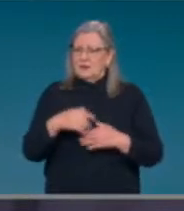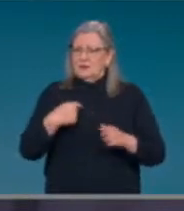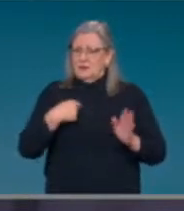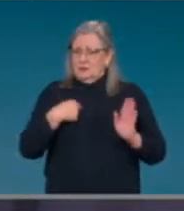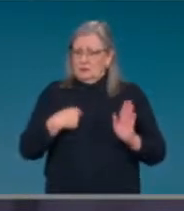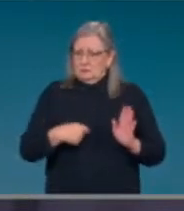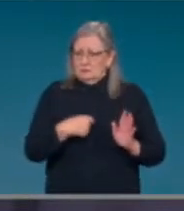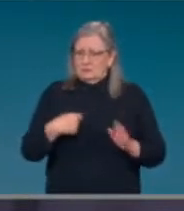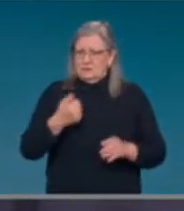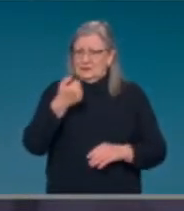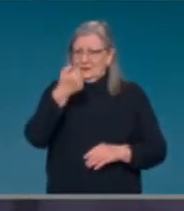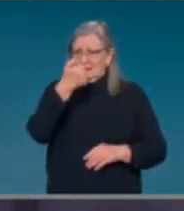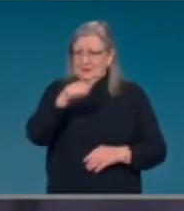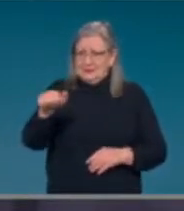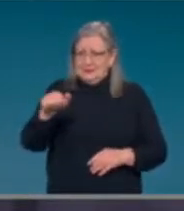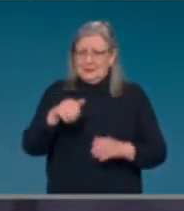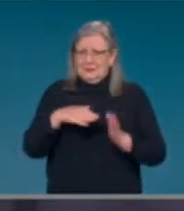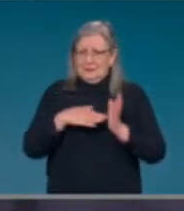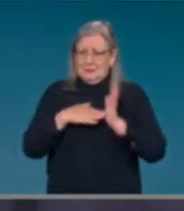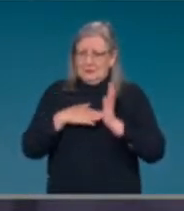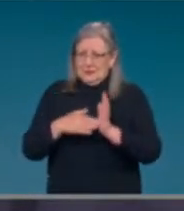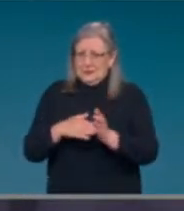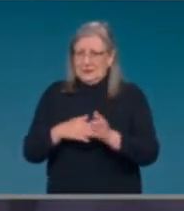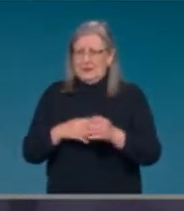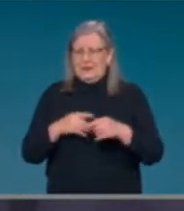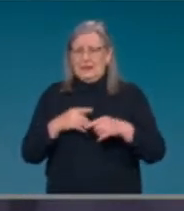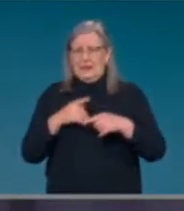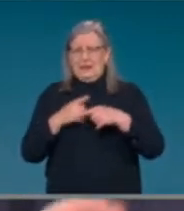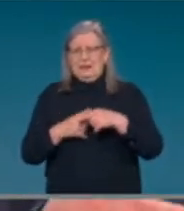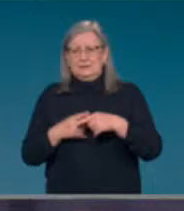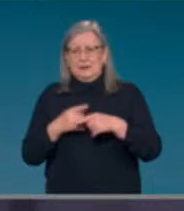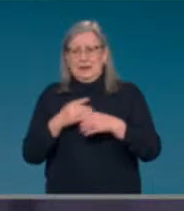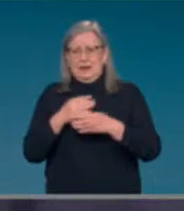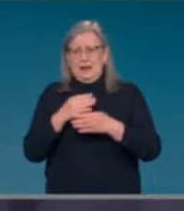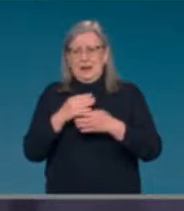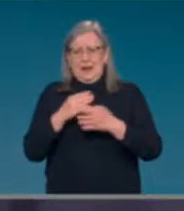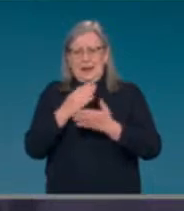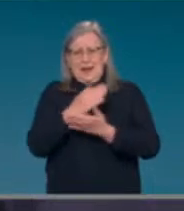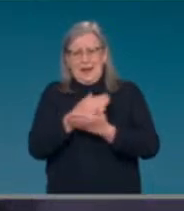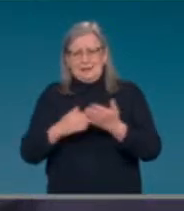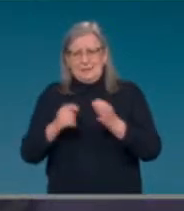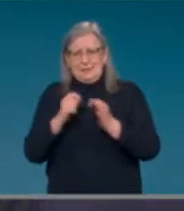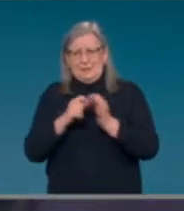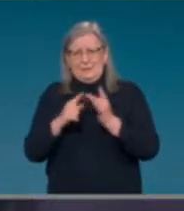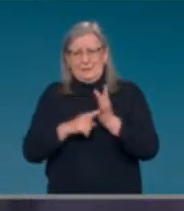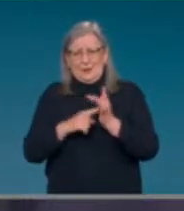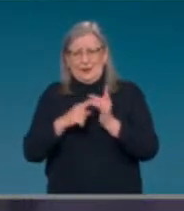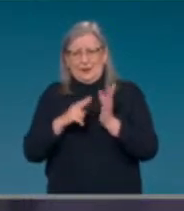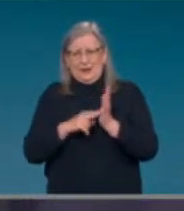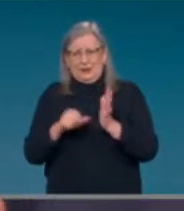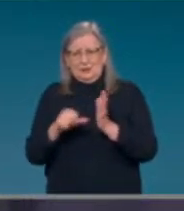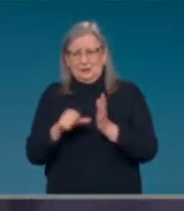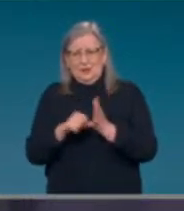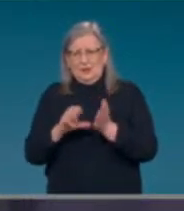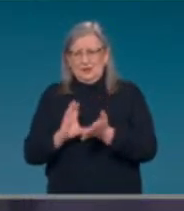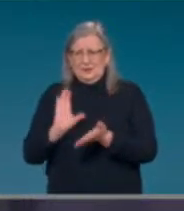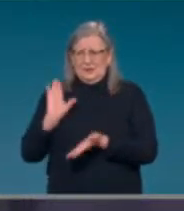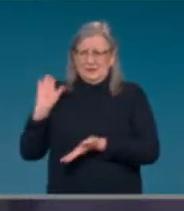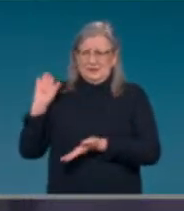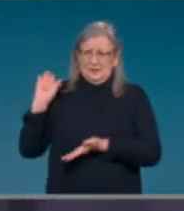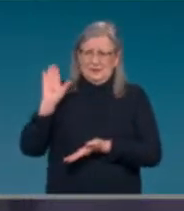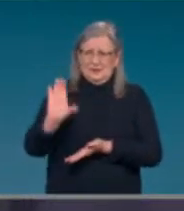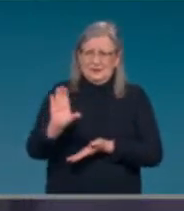a billion dollars of funding on that front. The AstraZeneca is – it was done